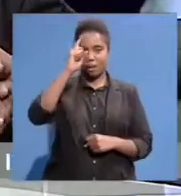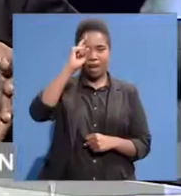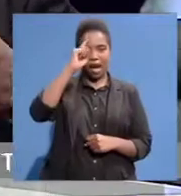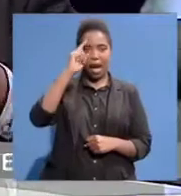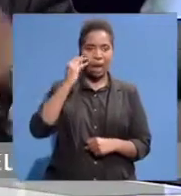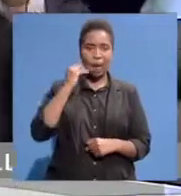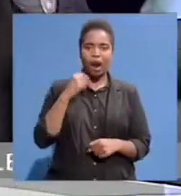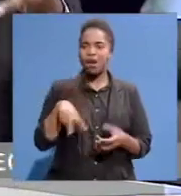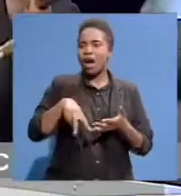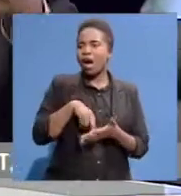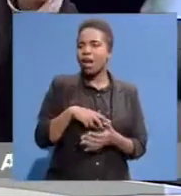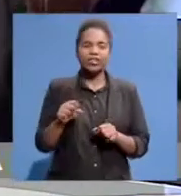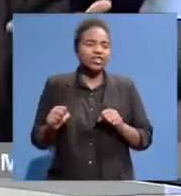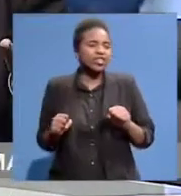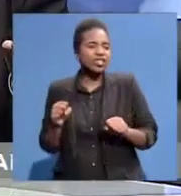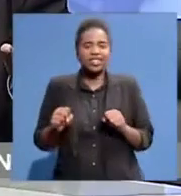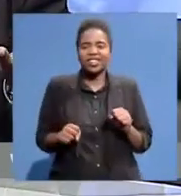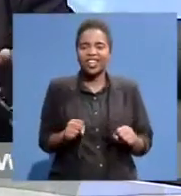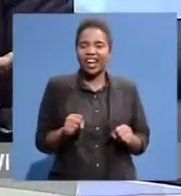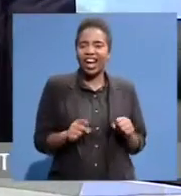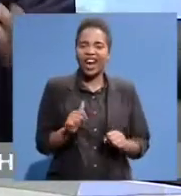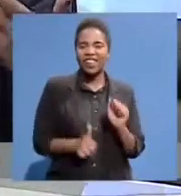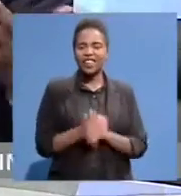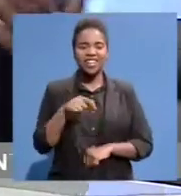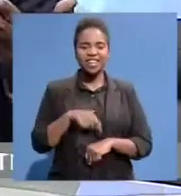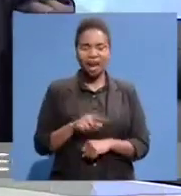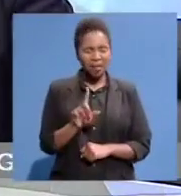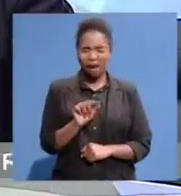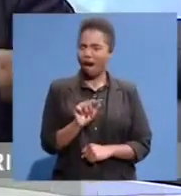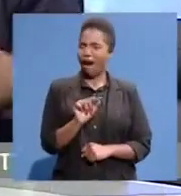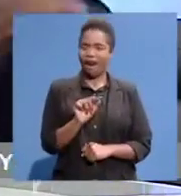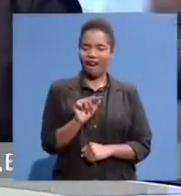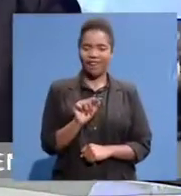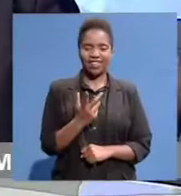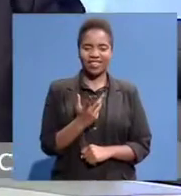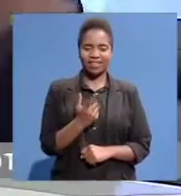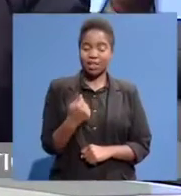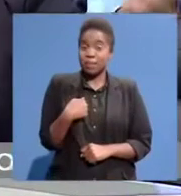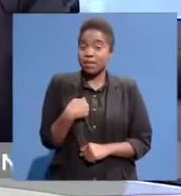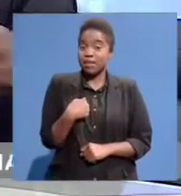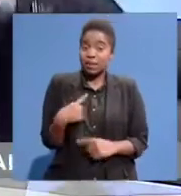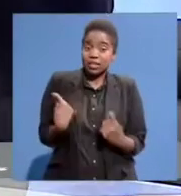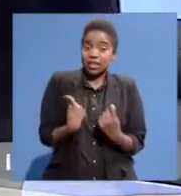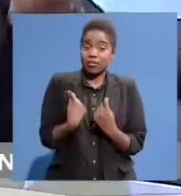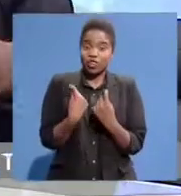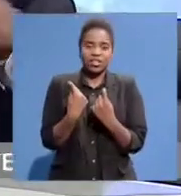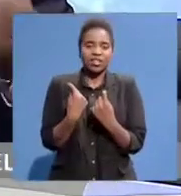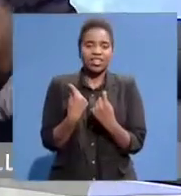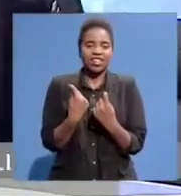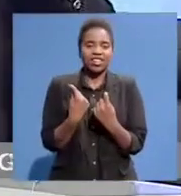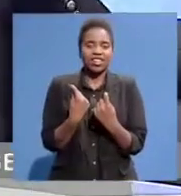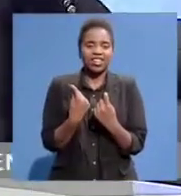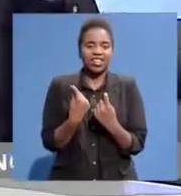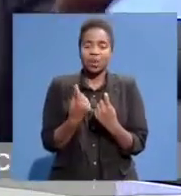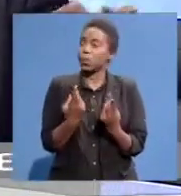together And suddenly There it was On For me When I did that I was celebrating I was celebrating The new day